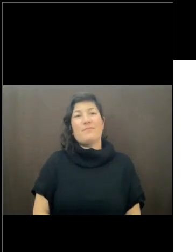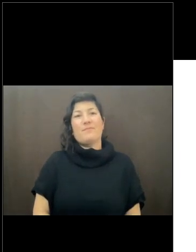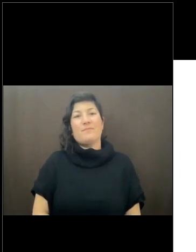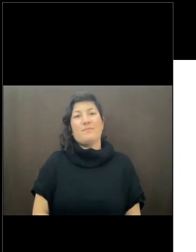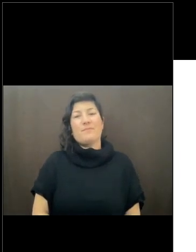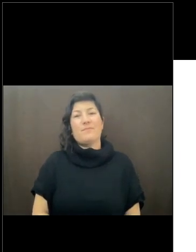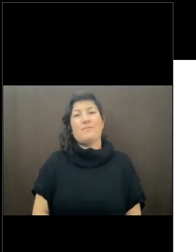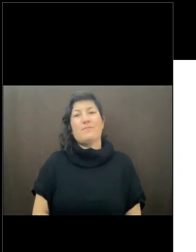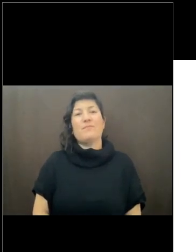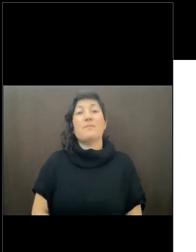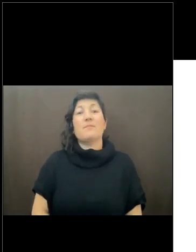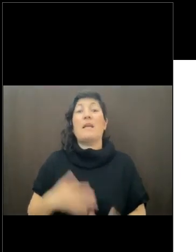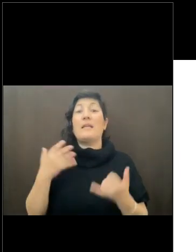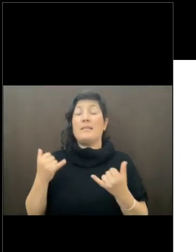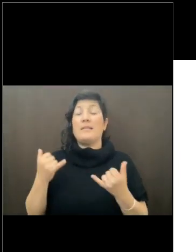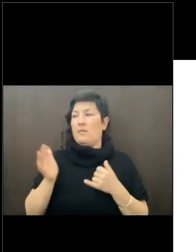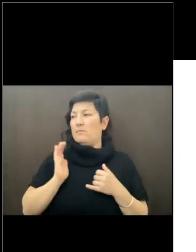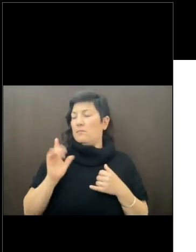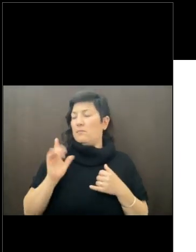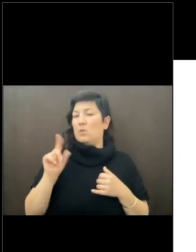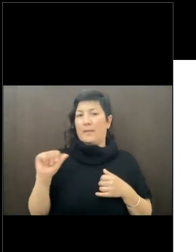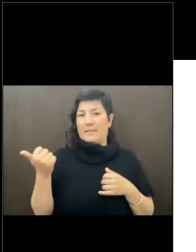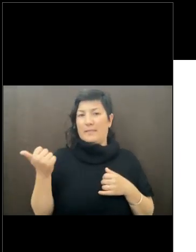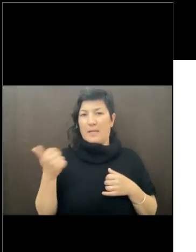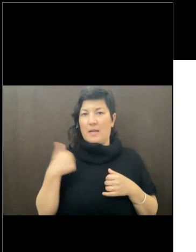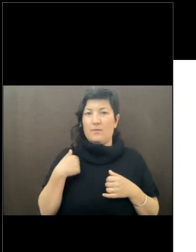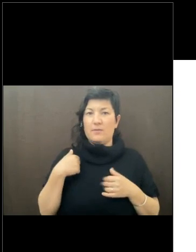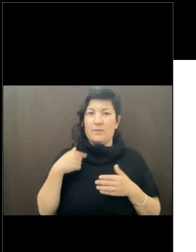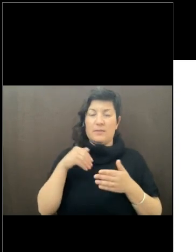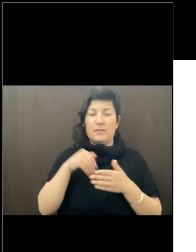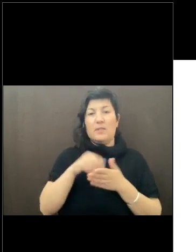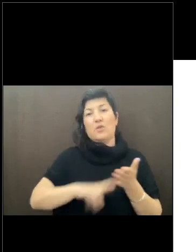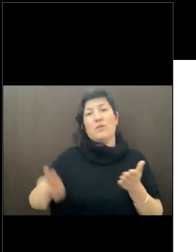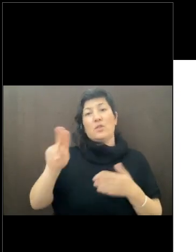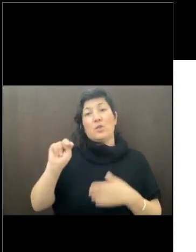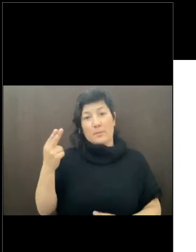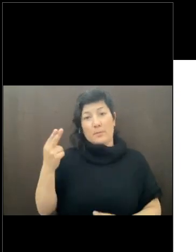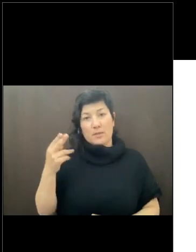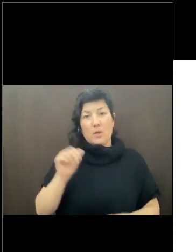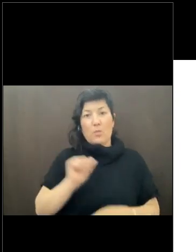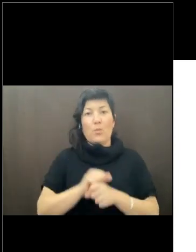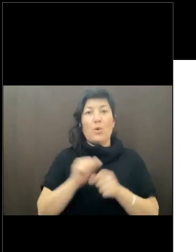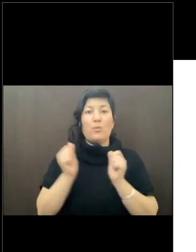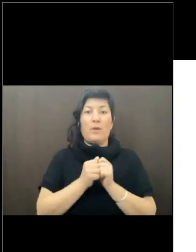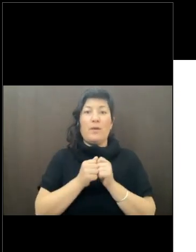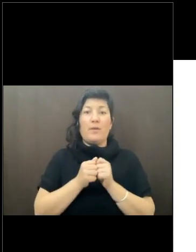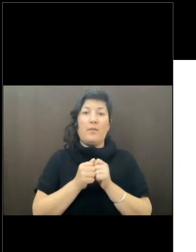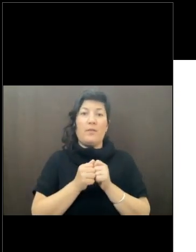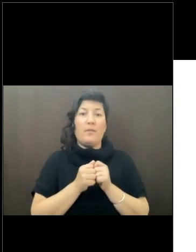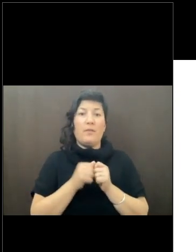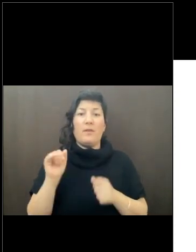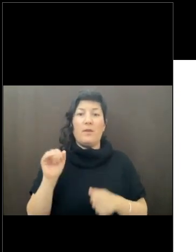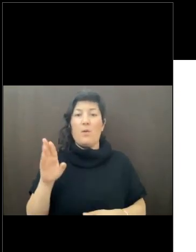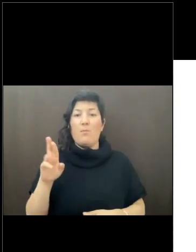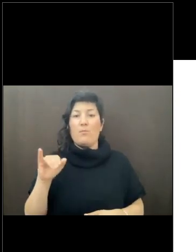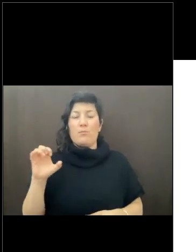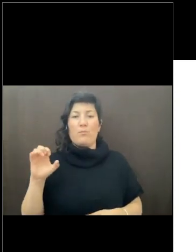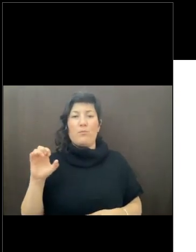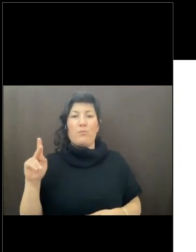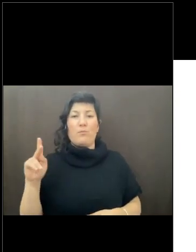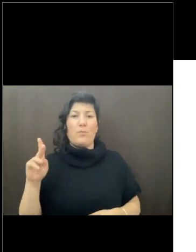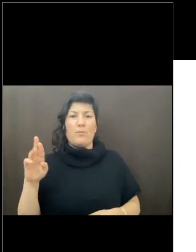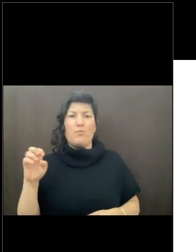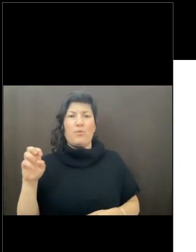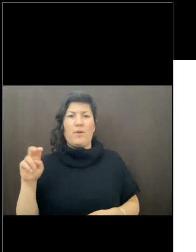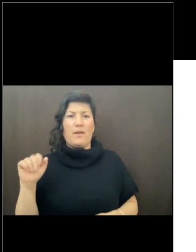Going back in time to 2010, I was at the University of New Hampshire, and I worked with, I want to call out Rick Brennan here, because he was a co